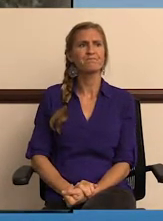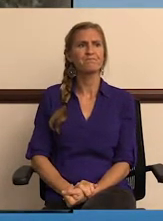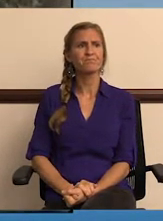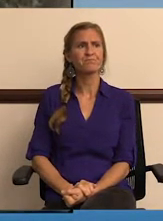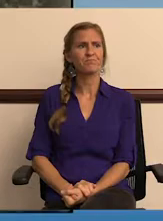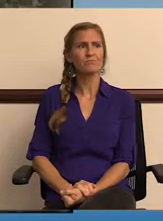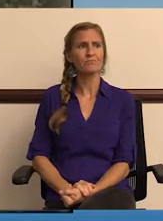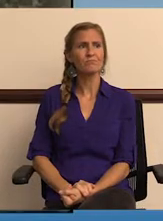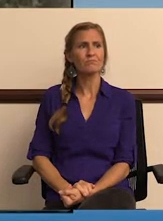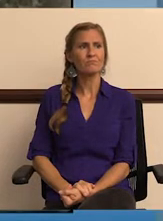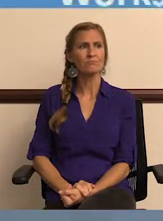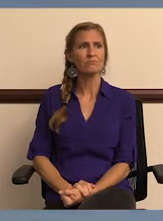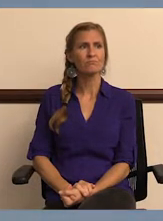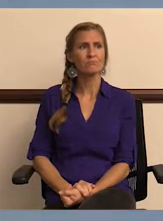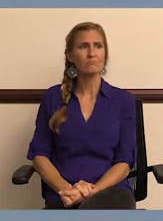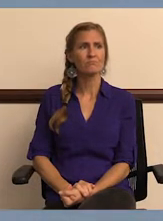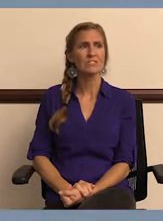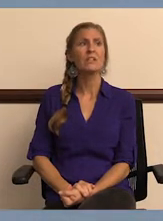work.